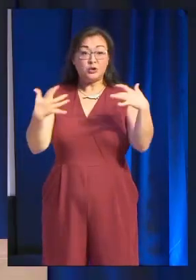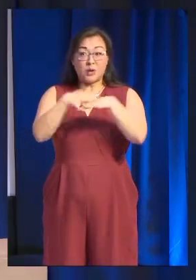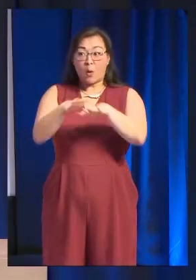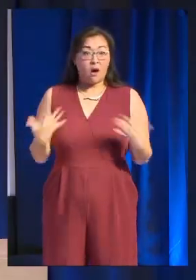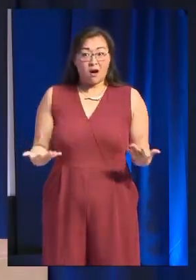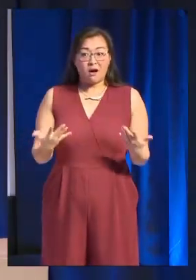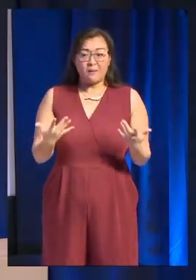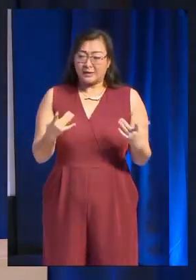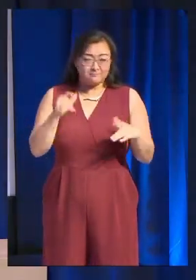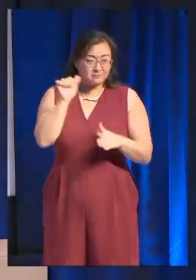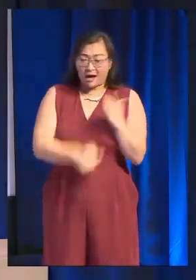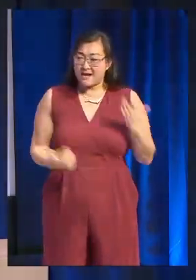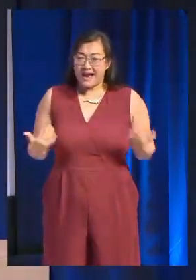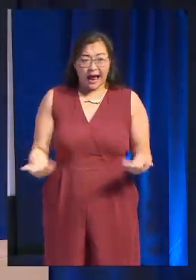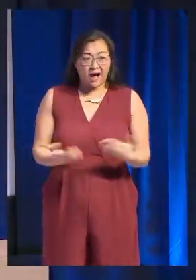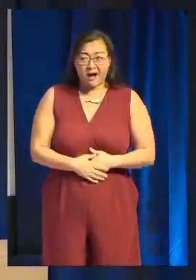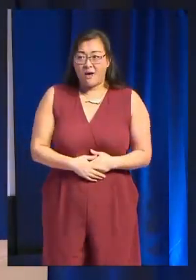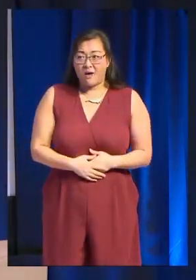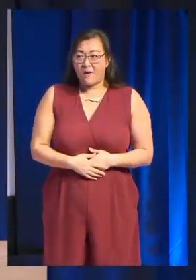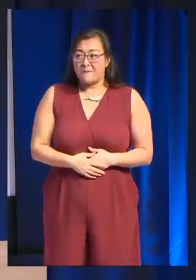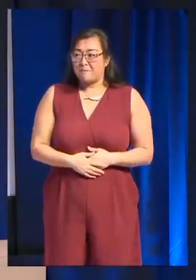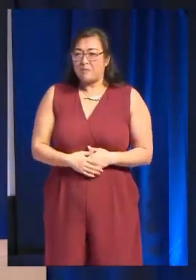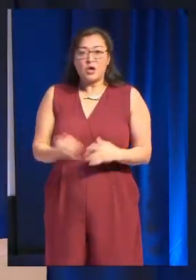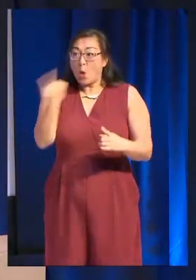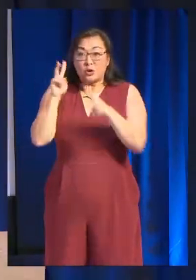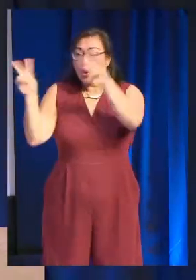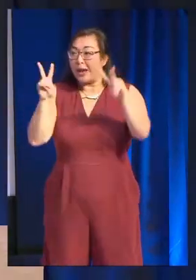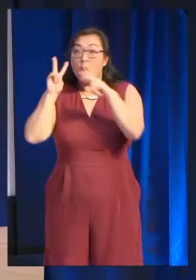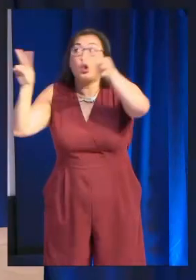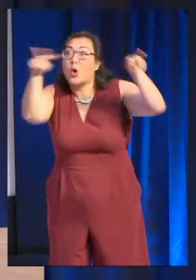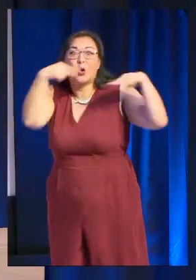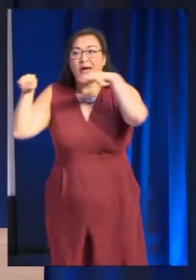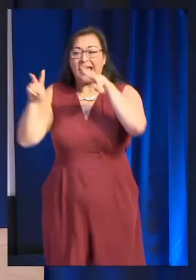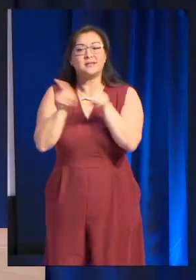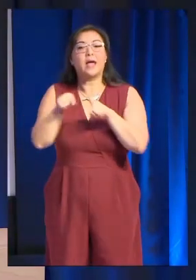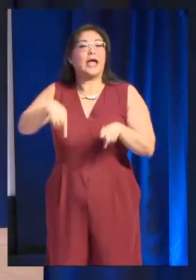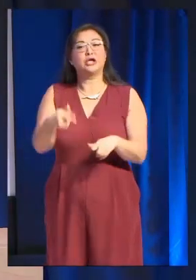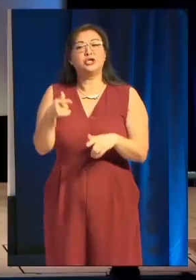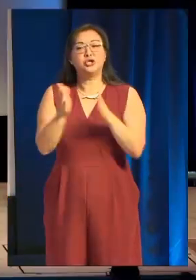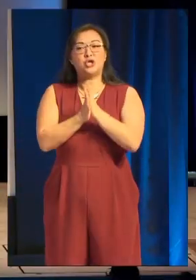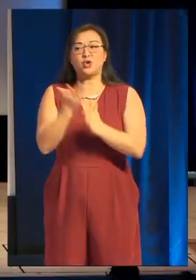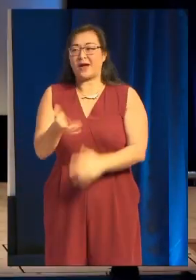that network now. I don't see anybody. Look, look. This is like the bit in church where you have to shake hands. Look.